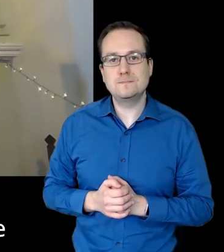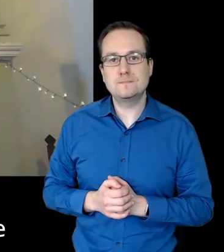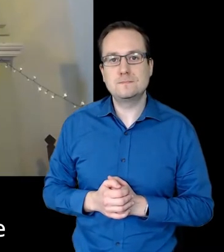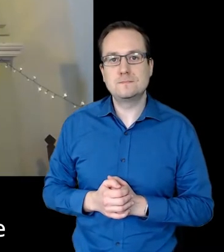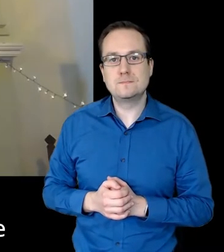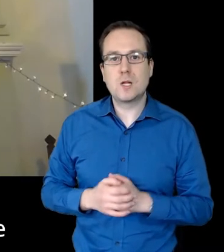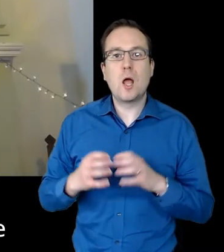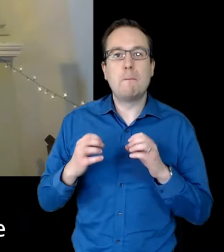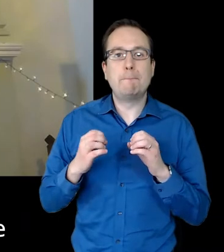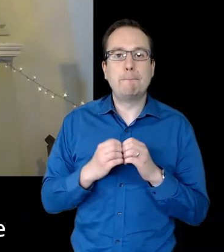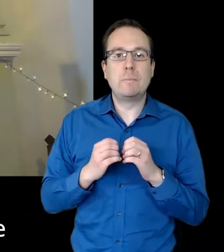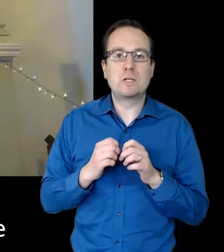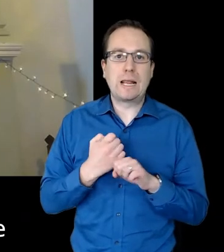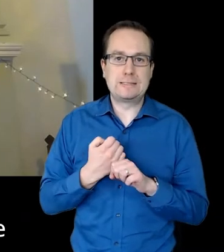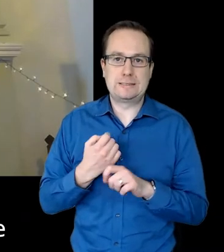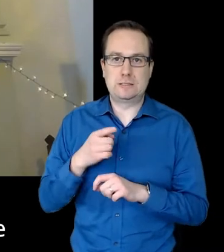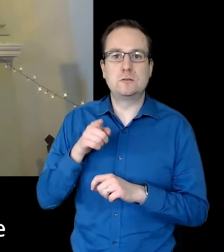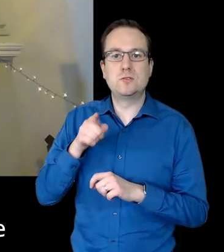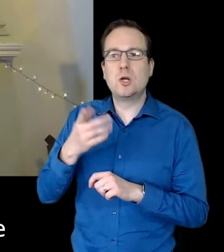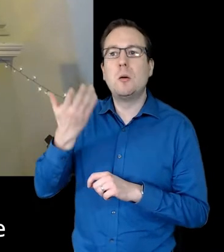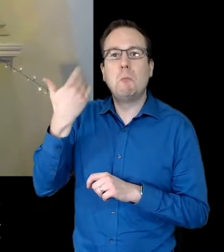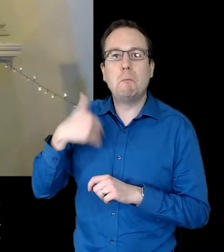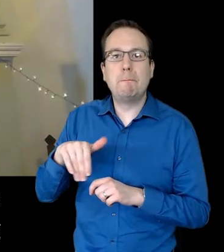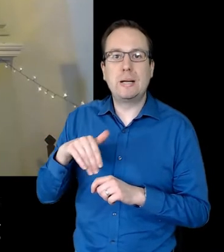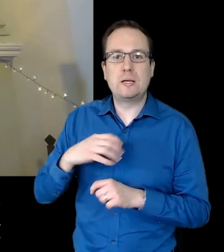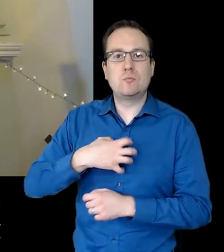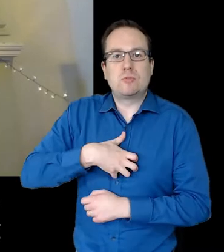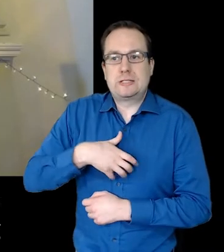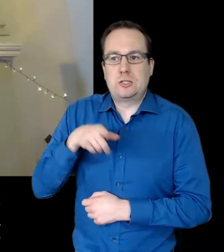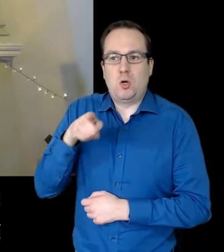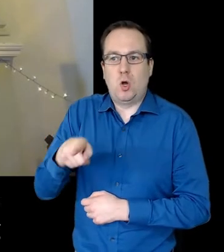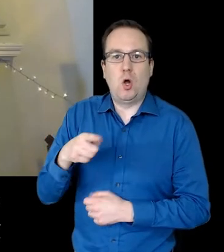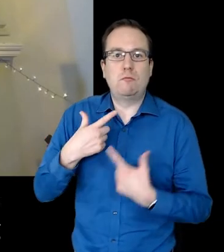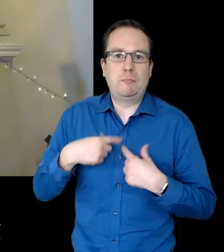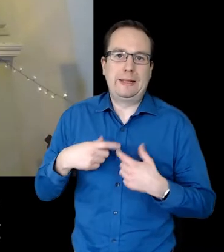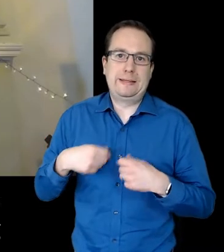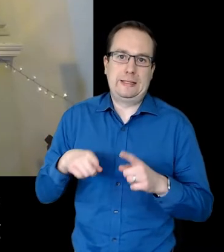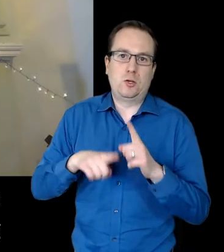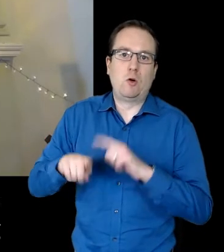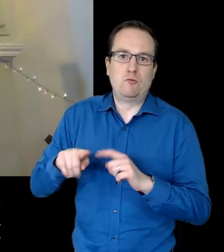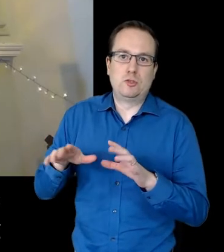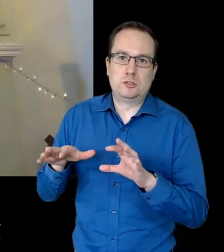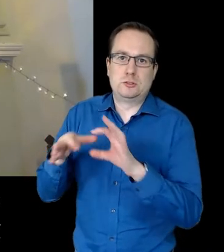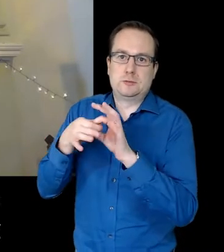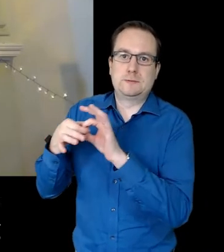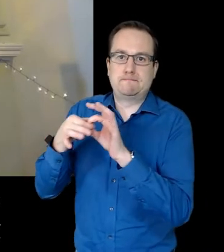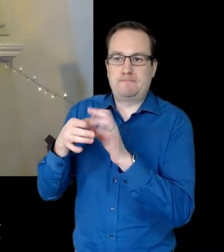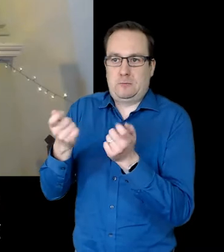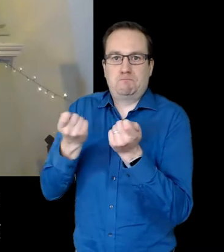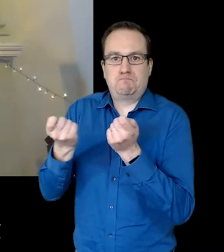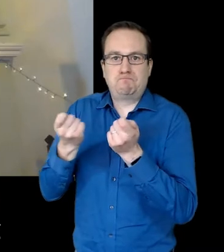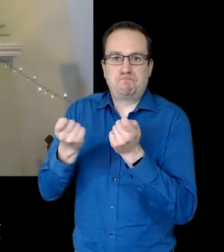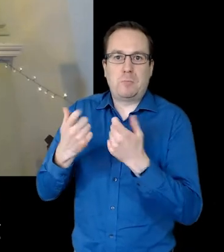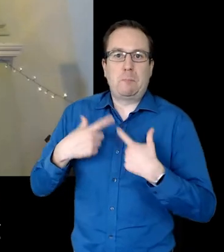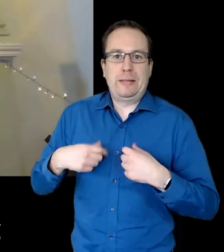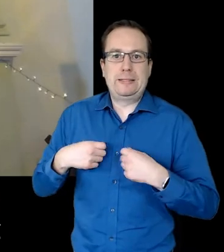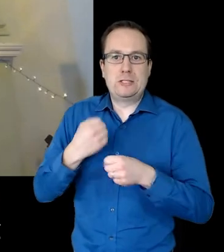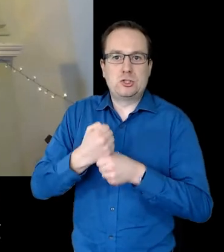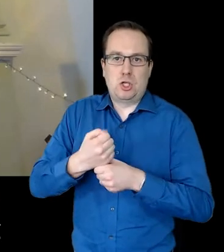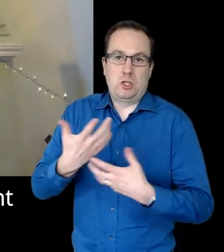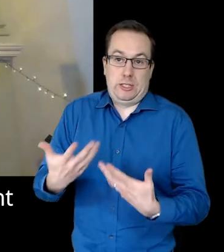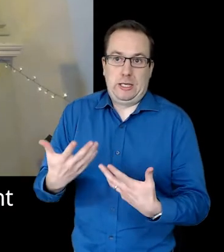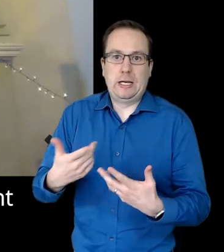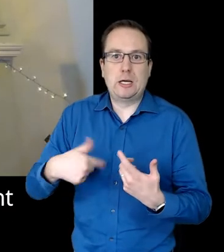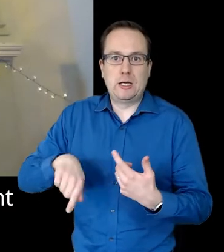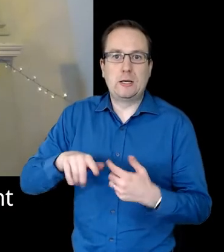Barbara Glasson. Until recently. The President of the Methodist Conference. The Governing Body of the Methodist Church in Britain. Describes the